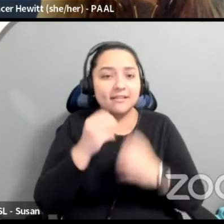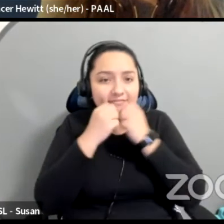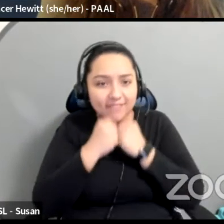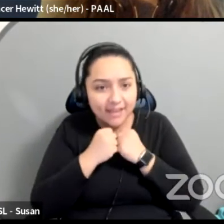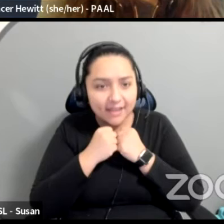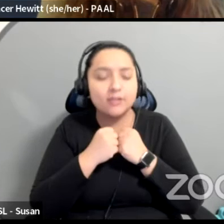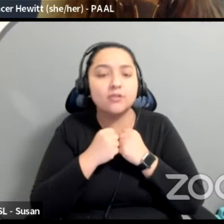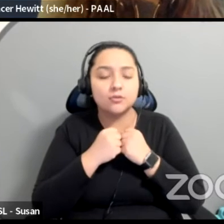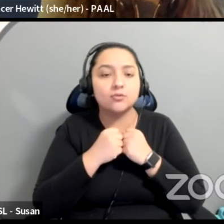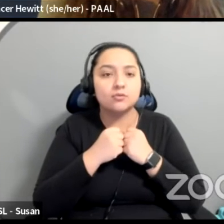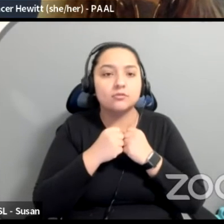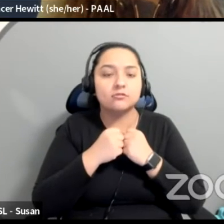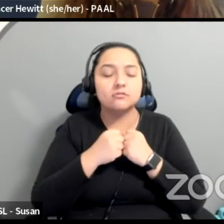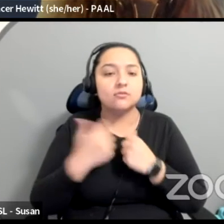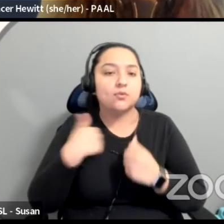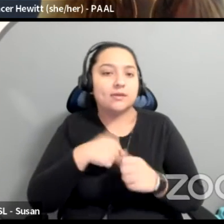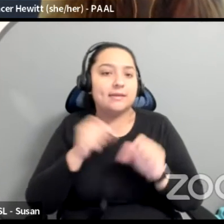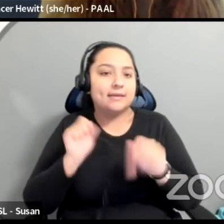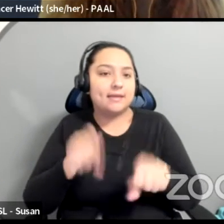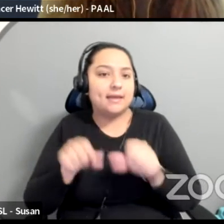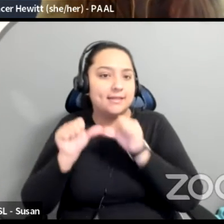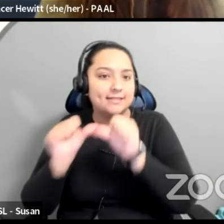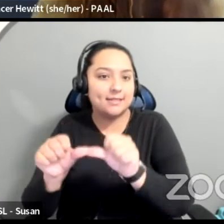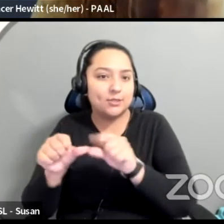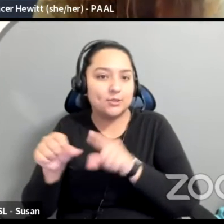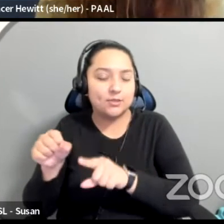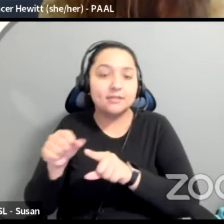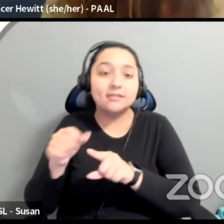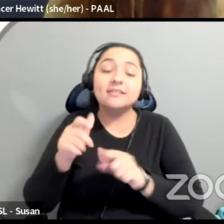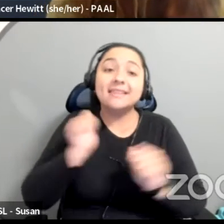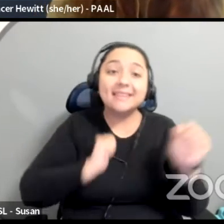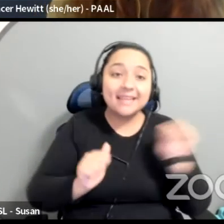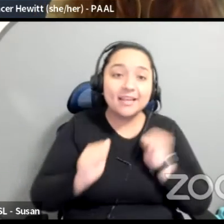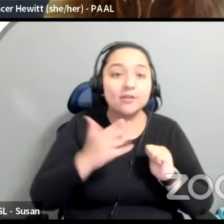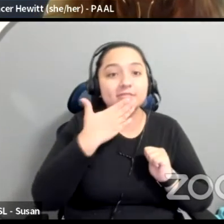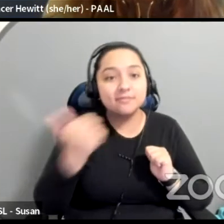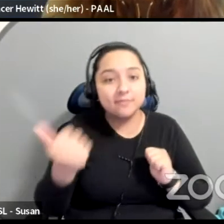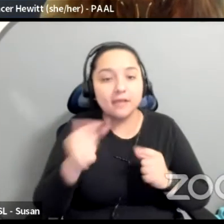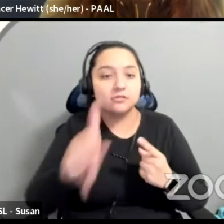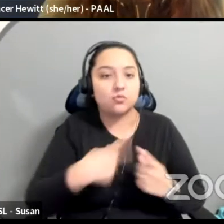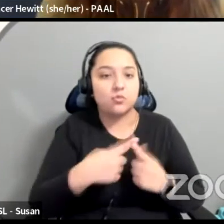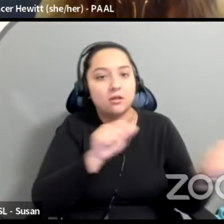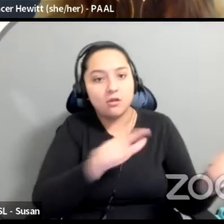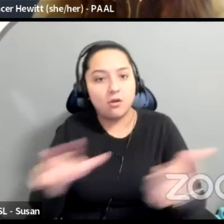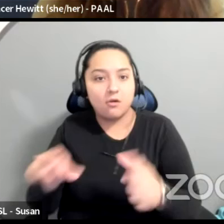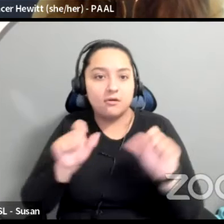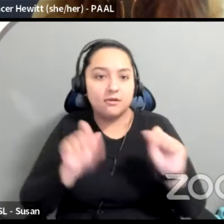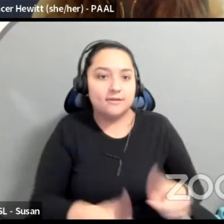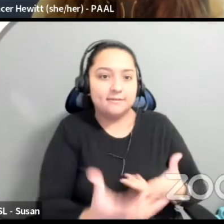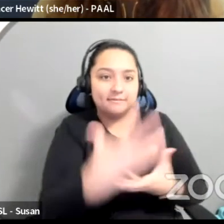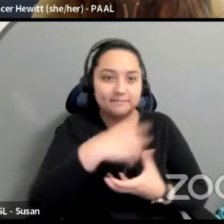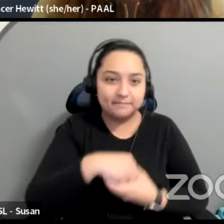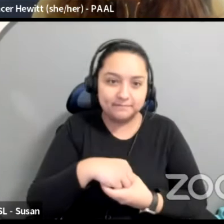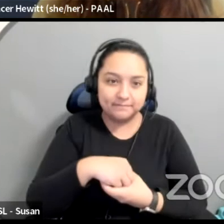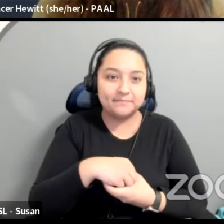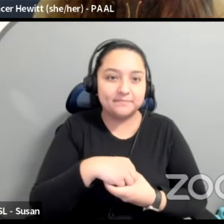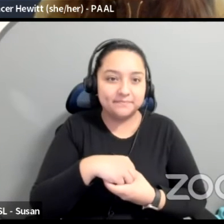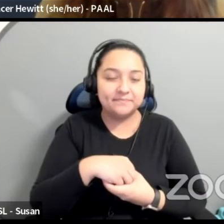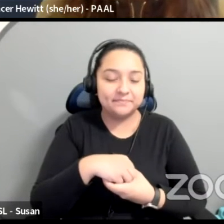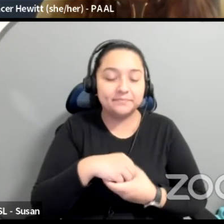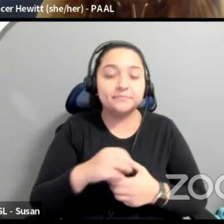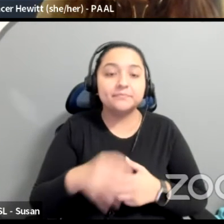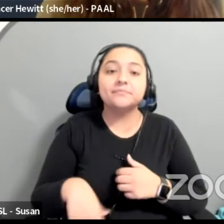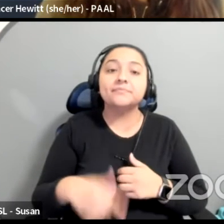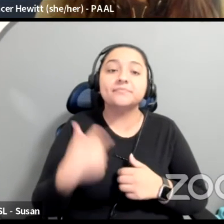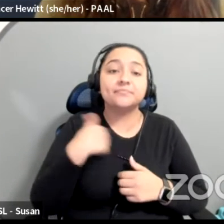better when everybody can participate. Right. And so how can we make that more inclusive and, and we'd folded